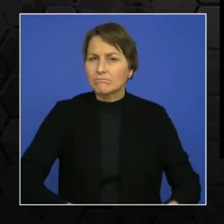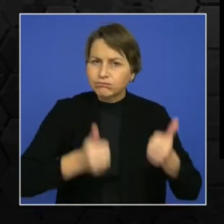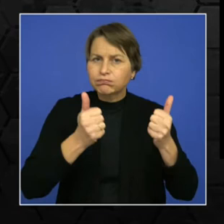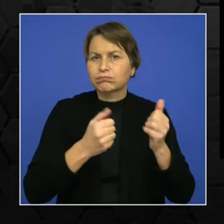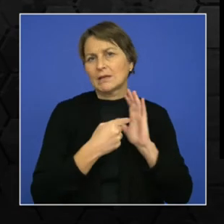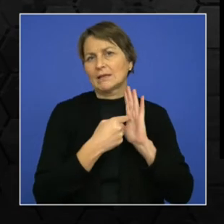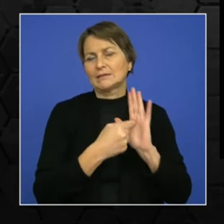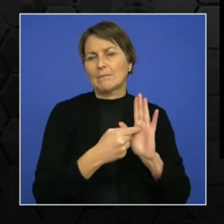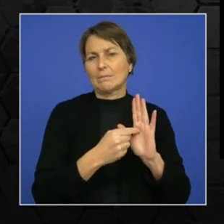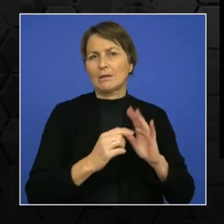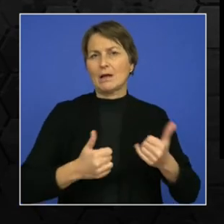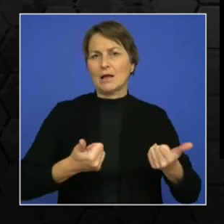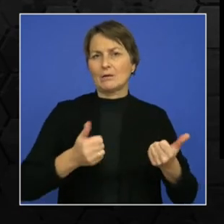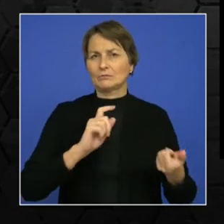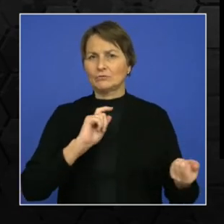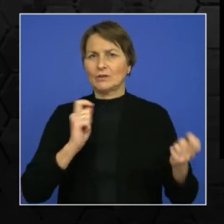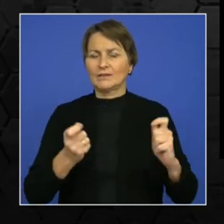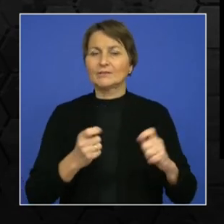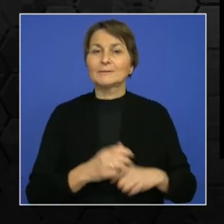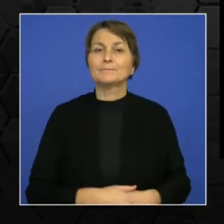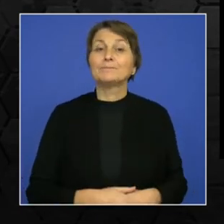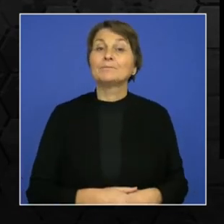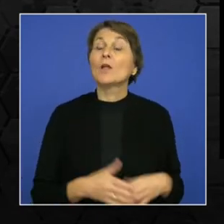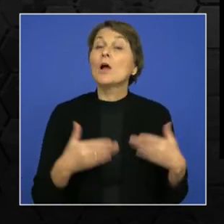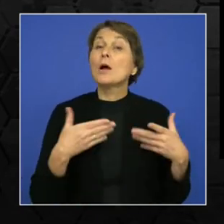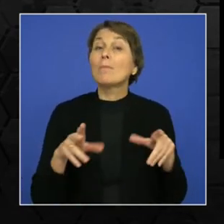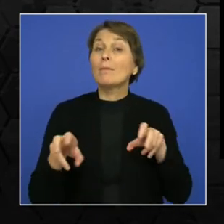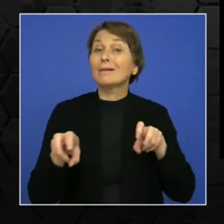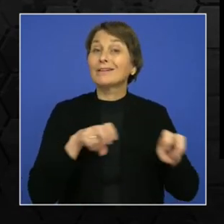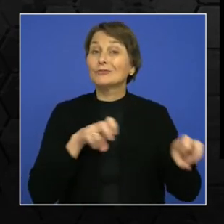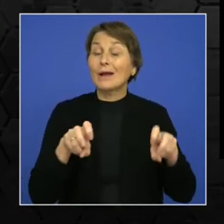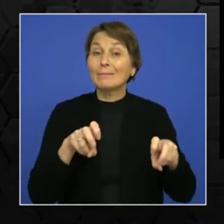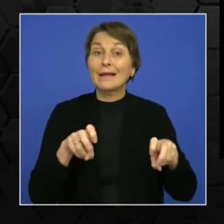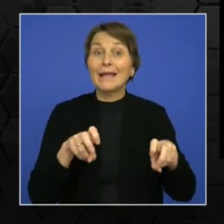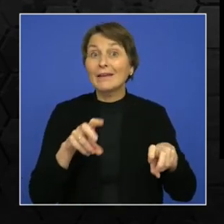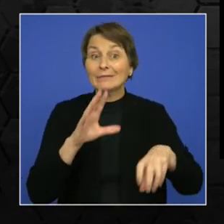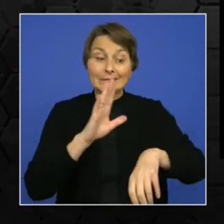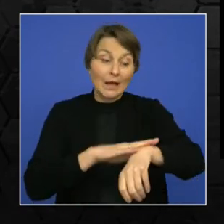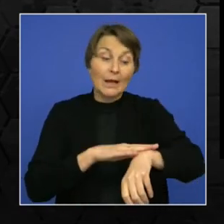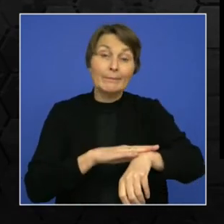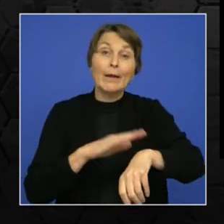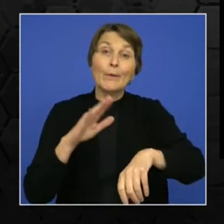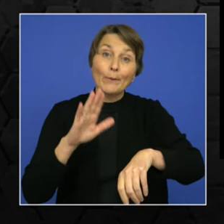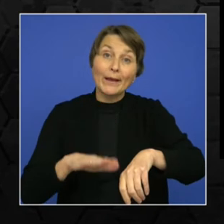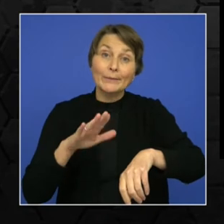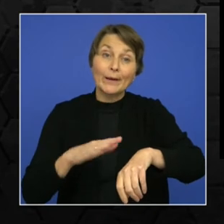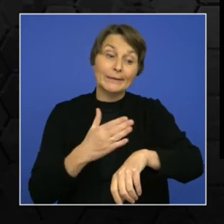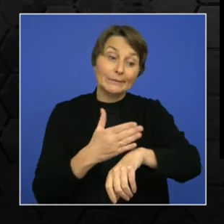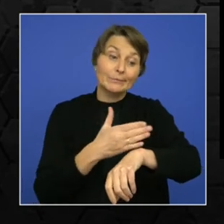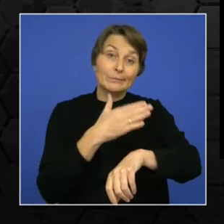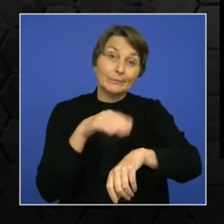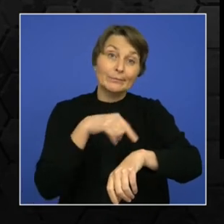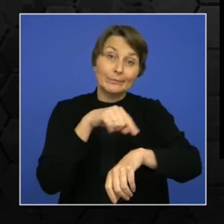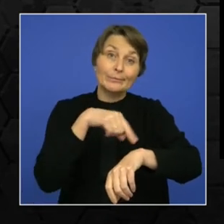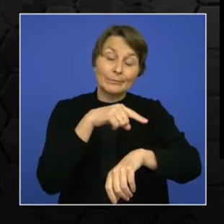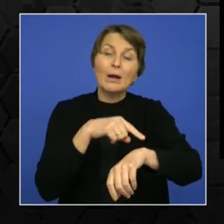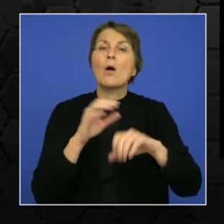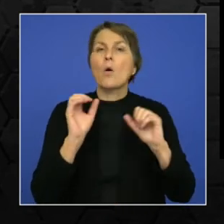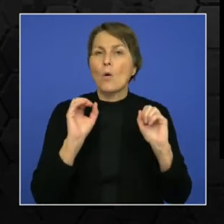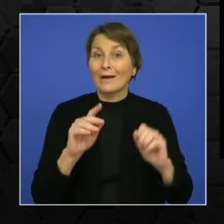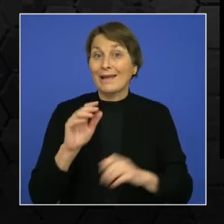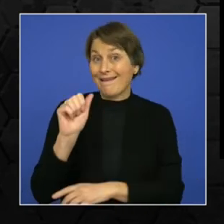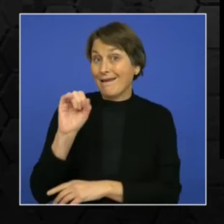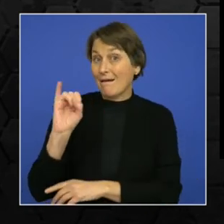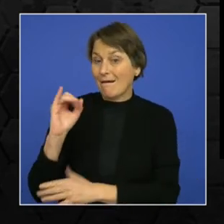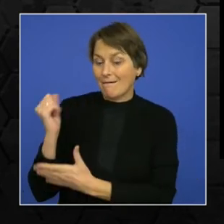in the case of a vehicle up of the transportation vehicle running behind schedule. So artificial intelligence can be used to actually decide whether the